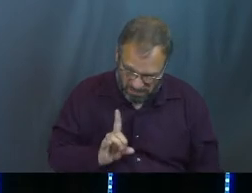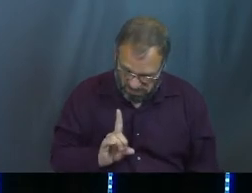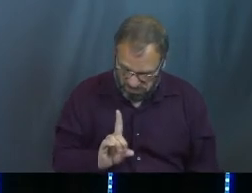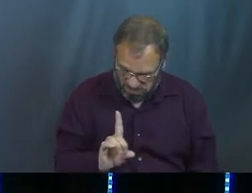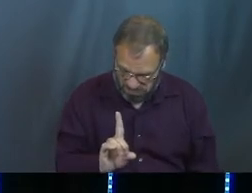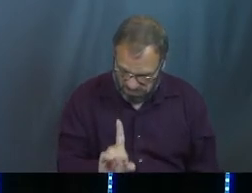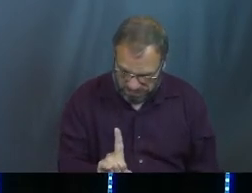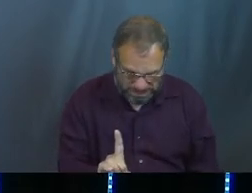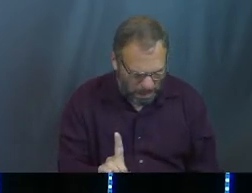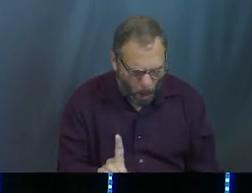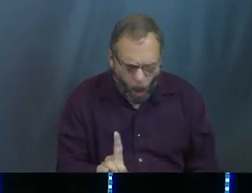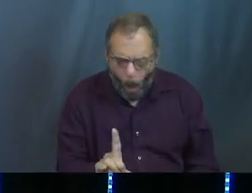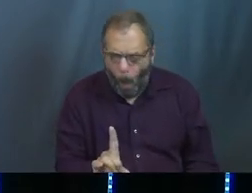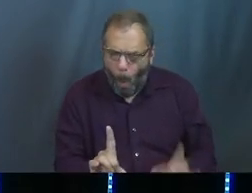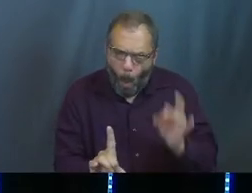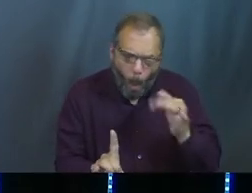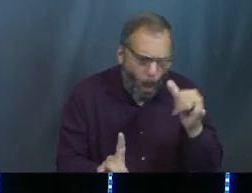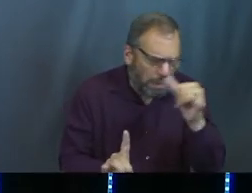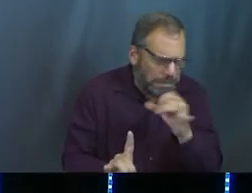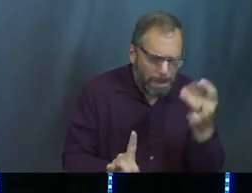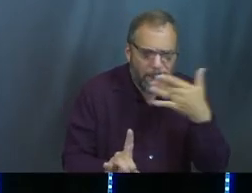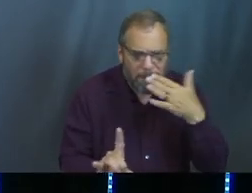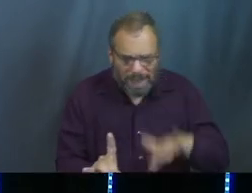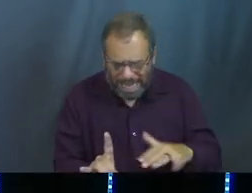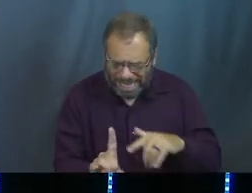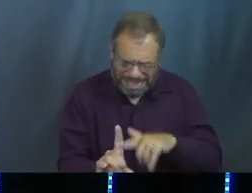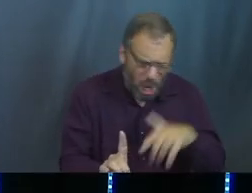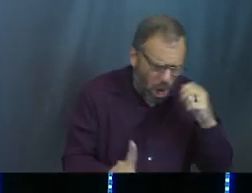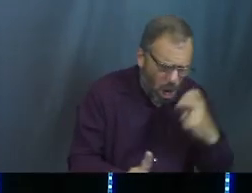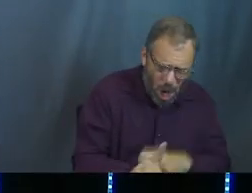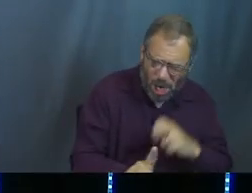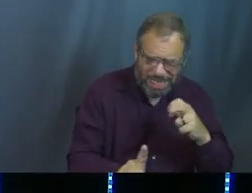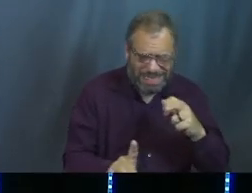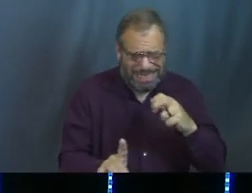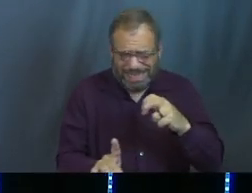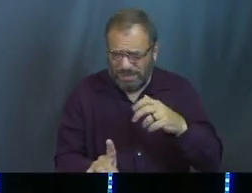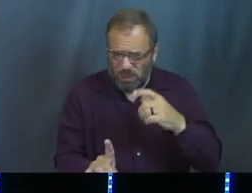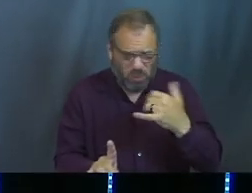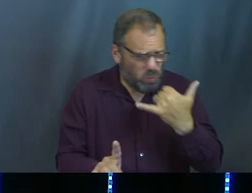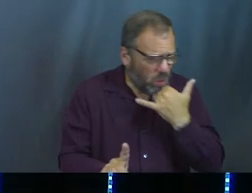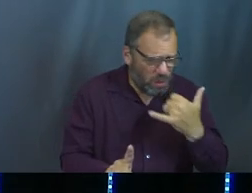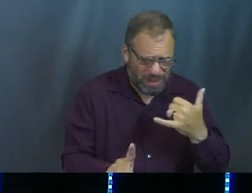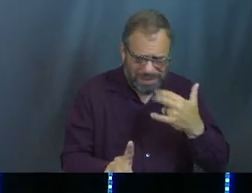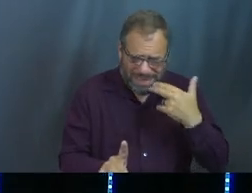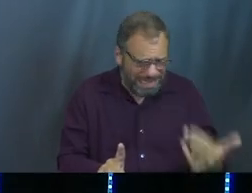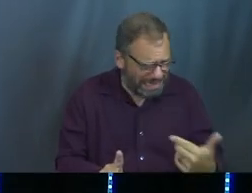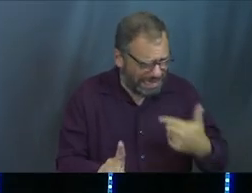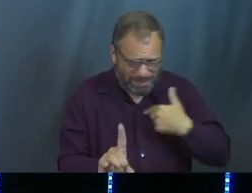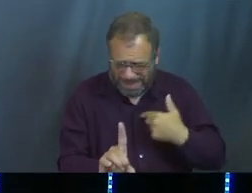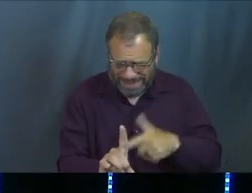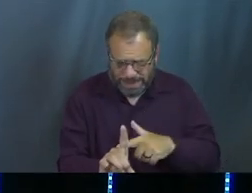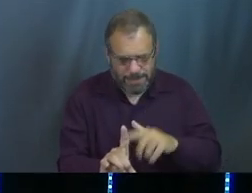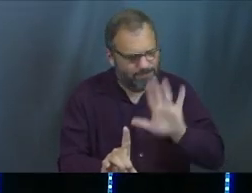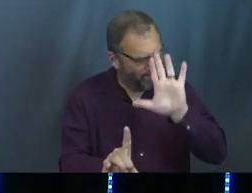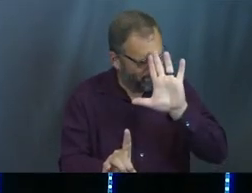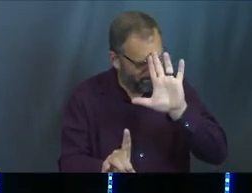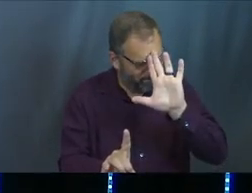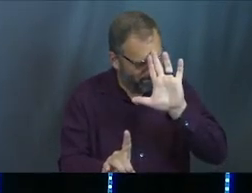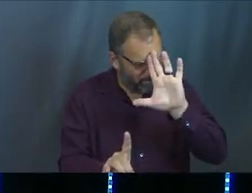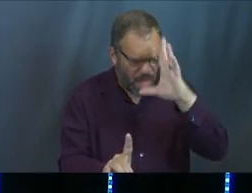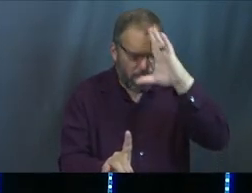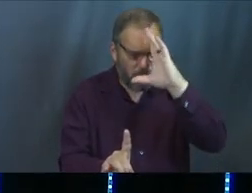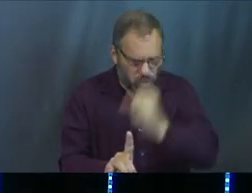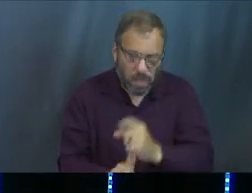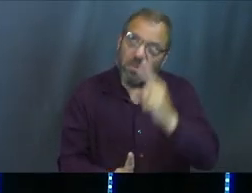present tense, even though I'm walking through the valley and things are hard and they're not going the way I wanted them to, I will